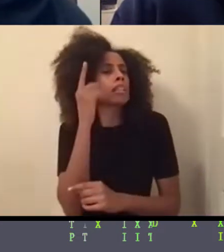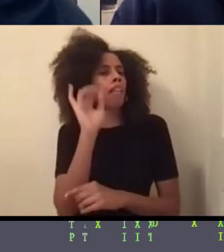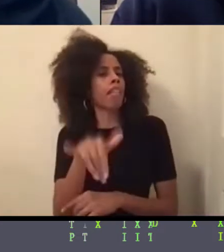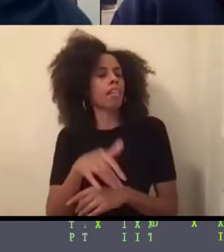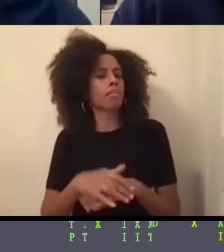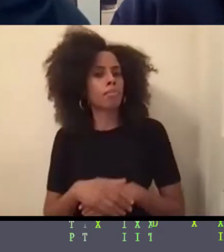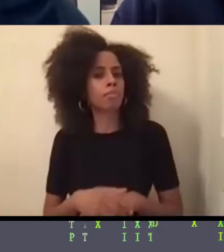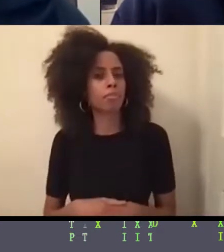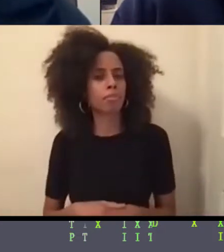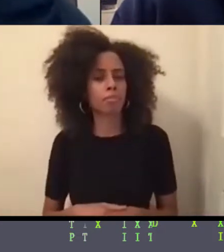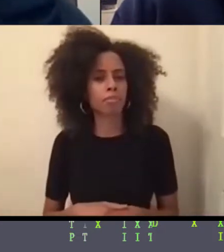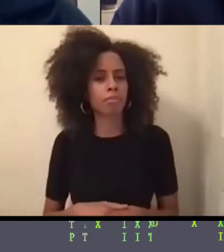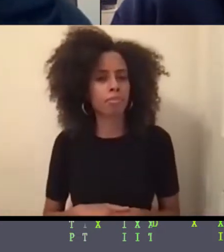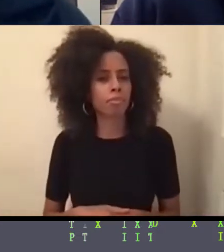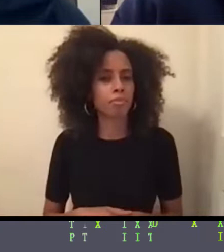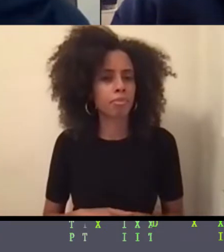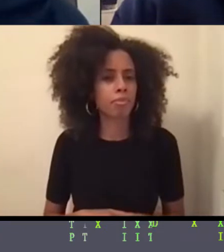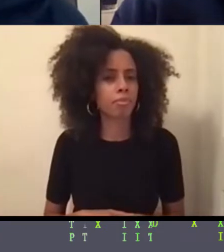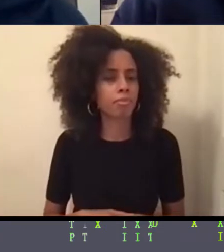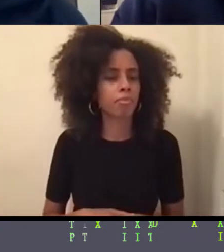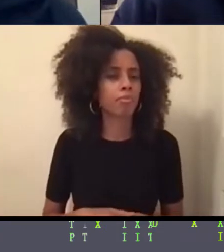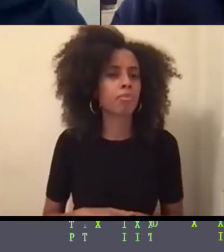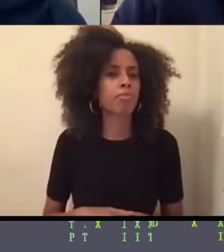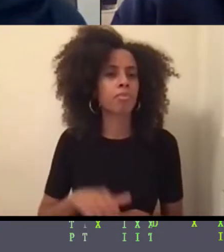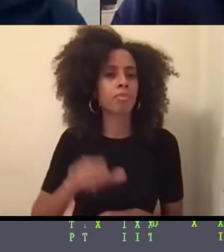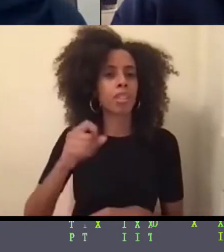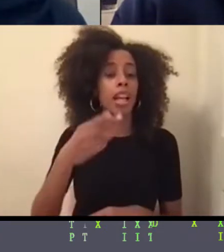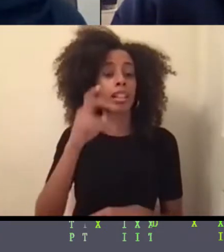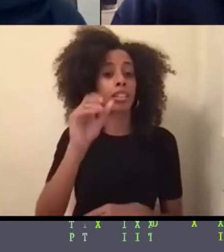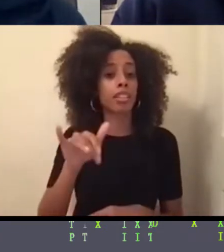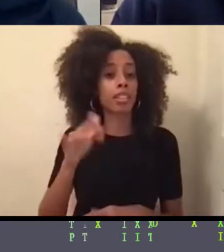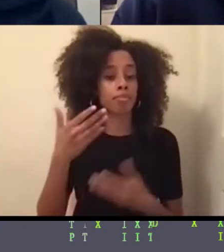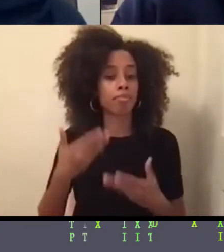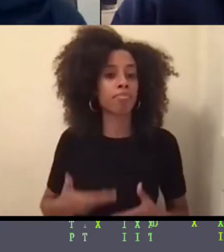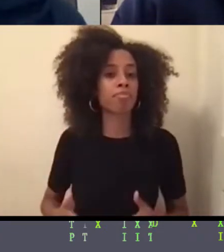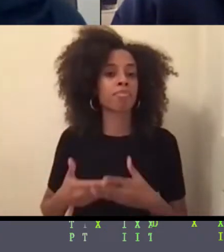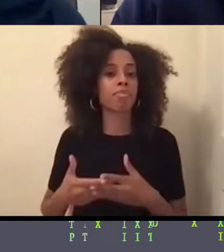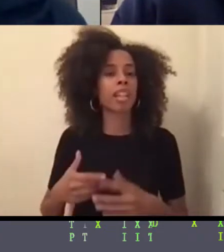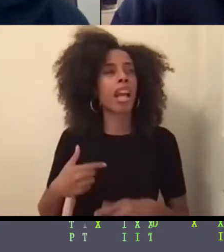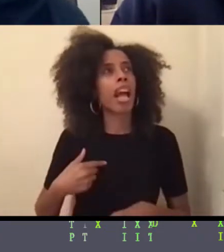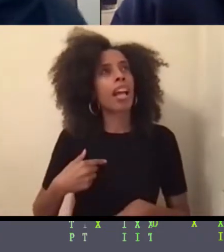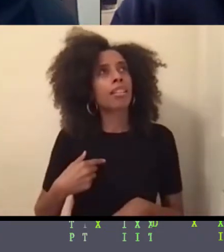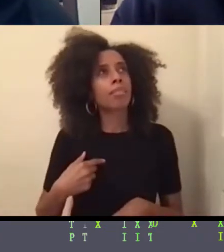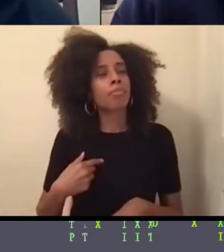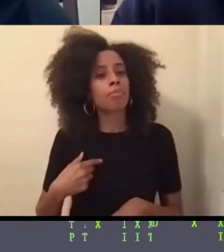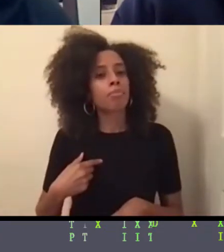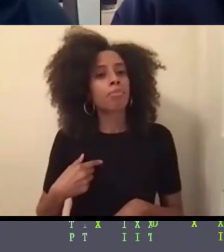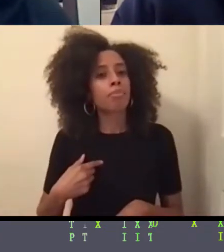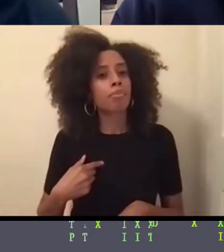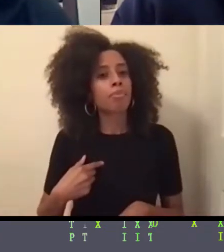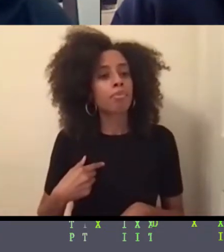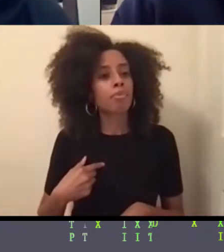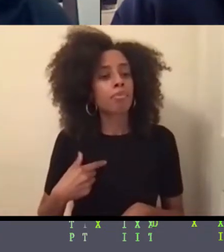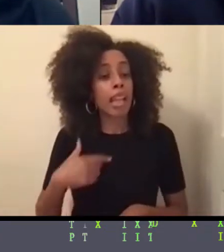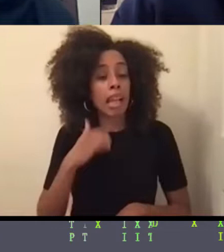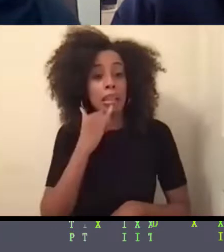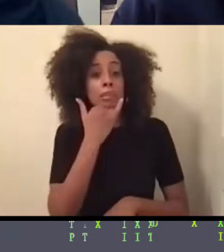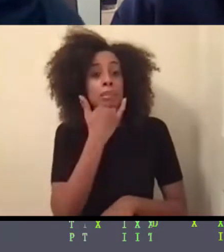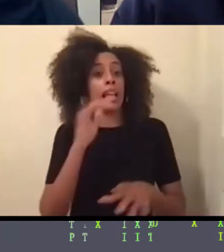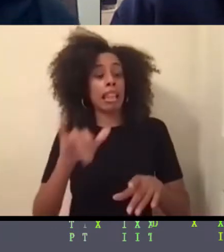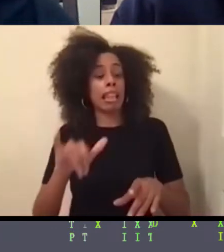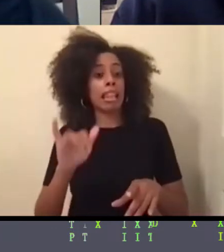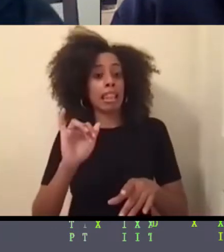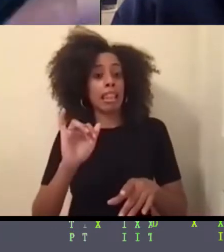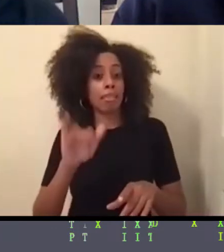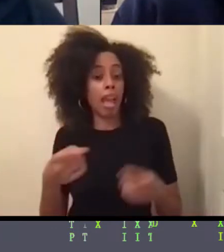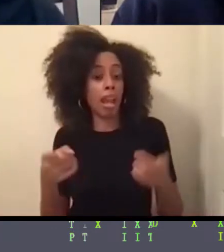So I first found out when I had an unfortunate event that happened. And